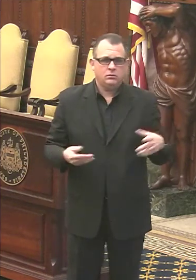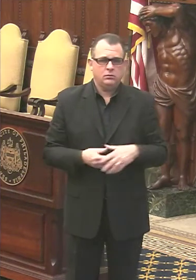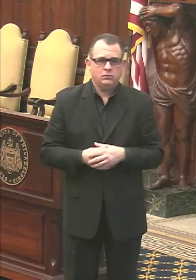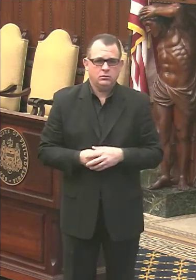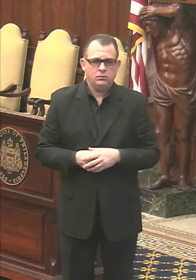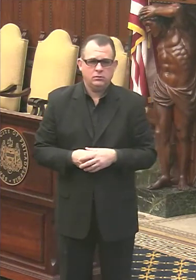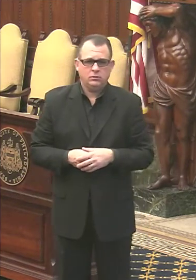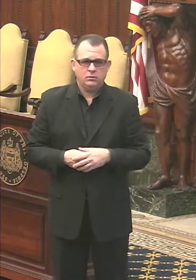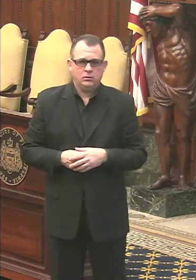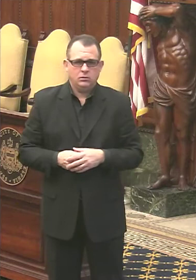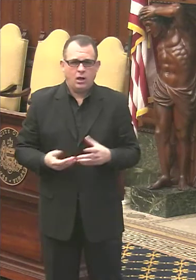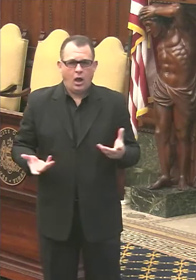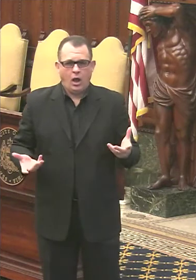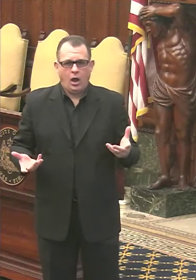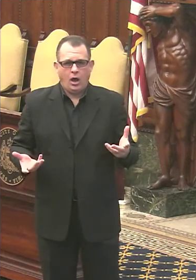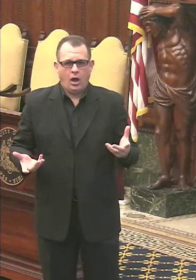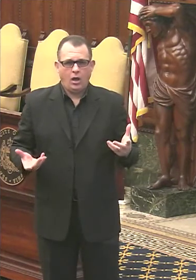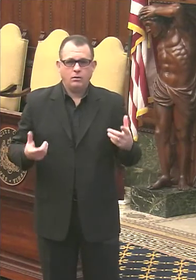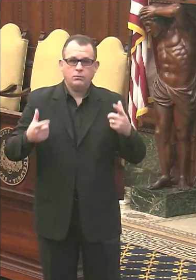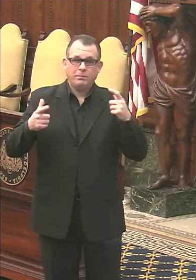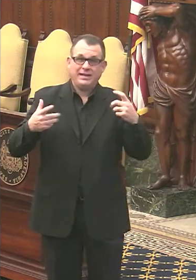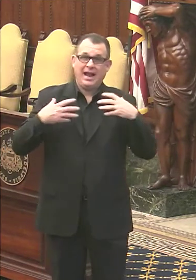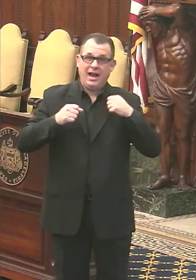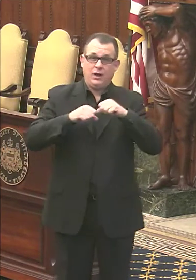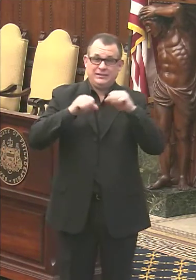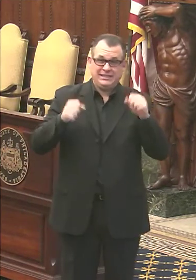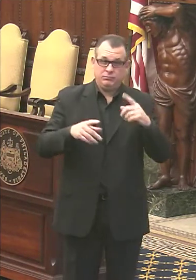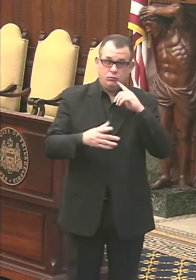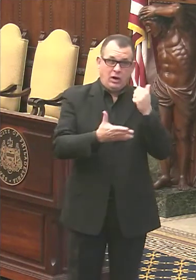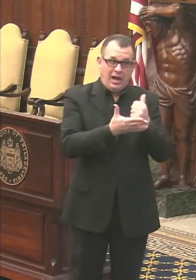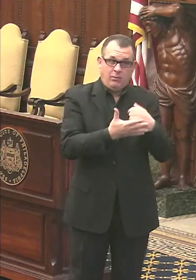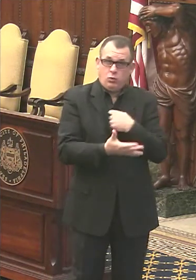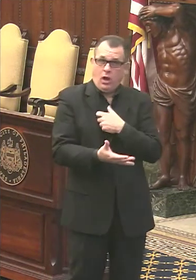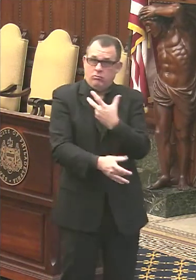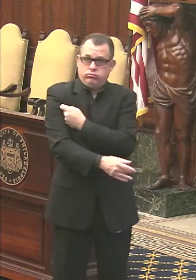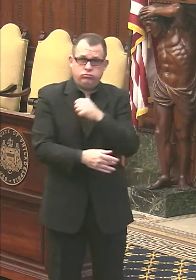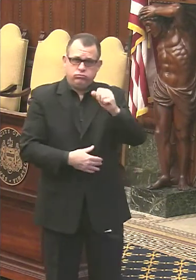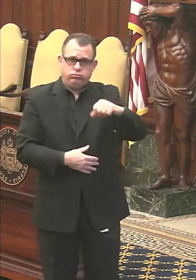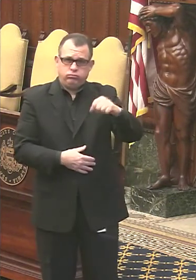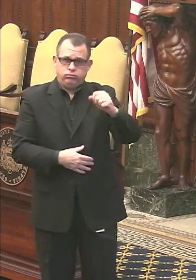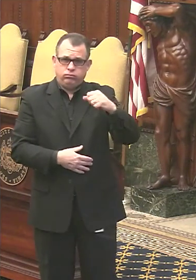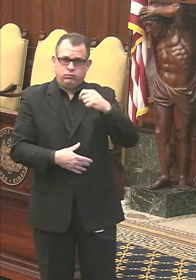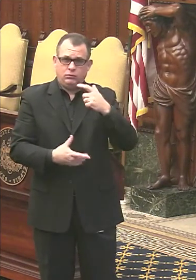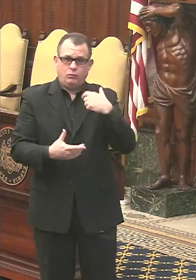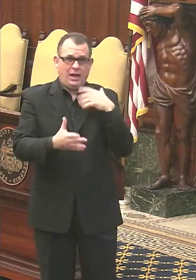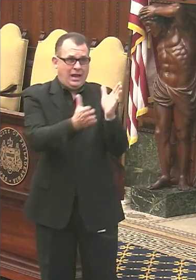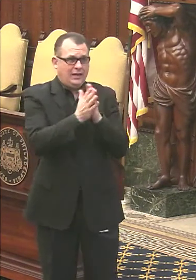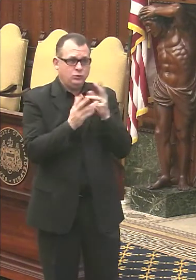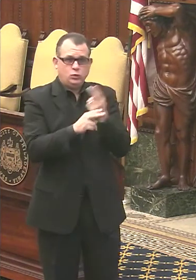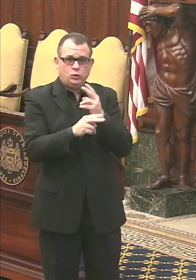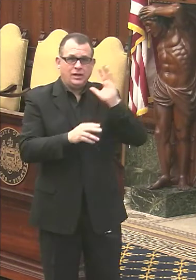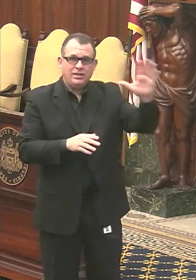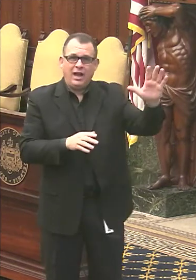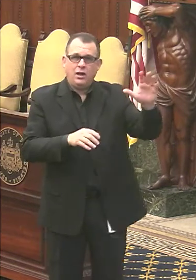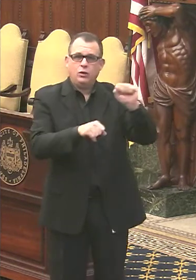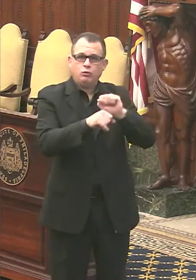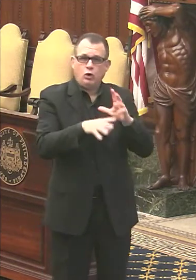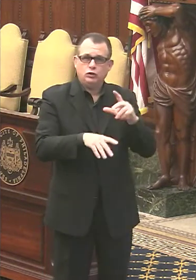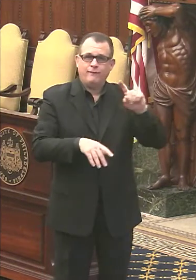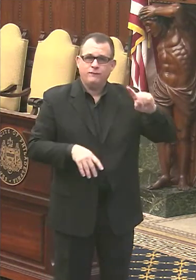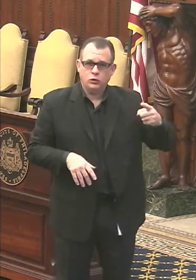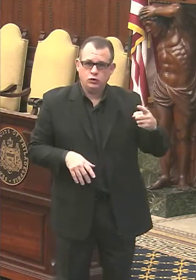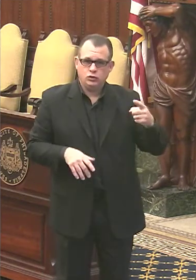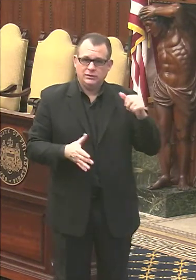Well, they, uh, major health systems are helping with vaccination. We asked them first to go to do their healthcare workers and they did that was